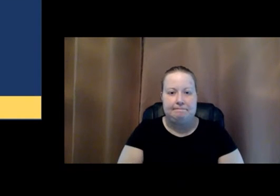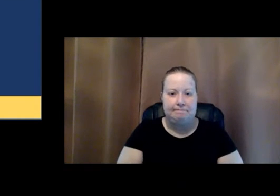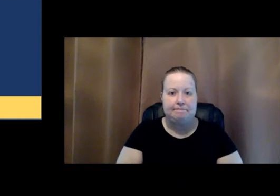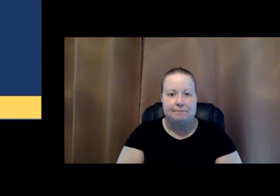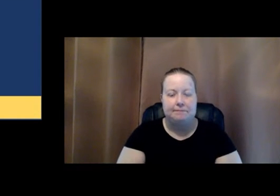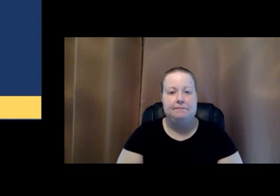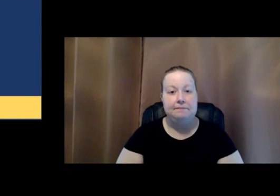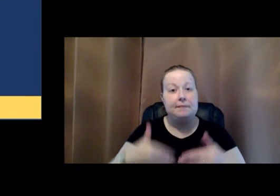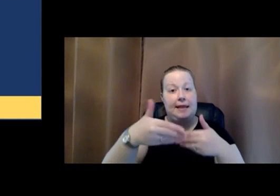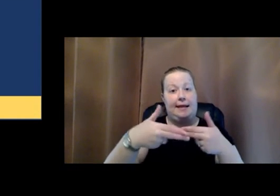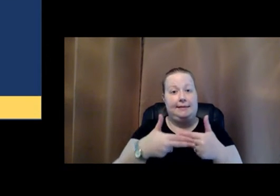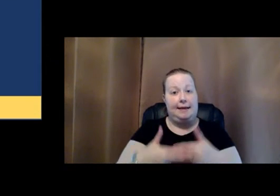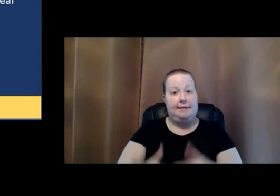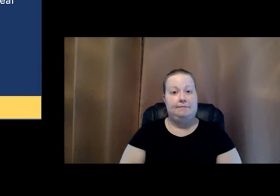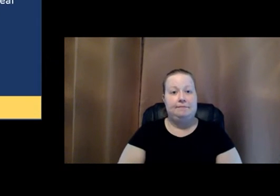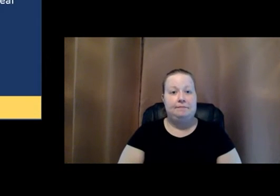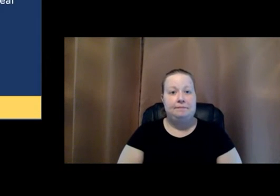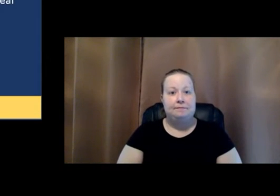Next slide, please.